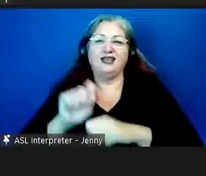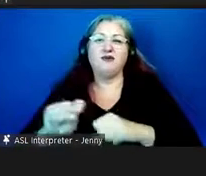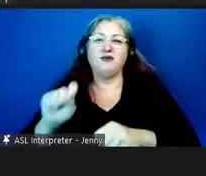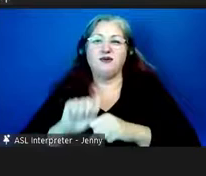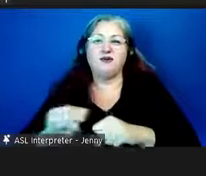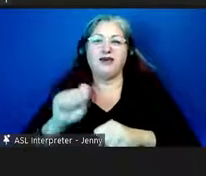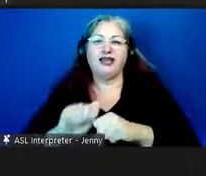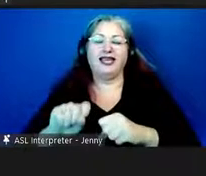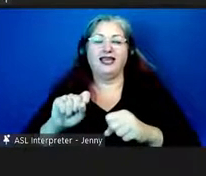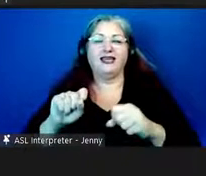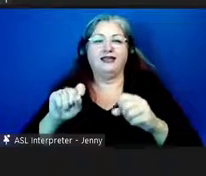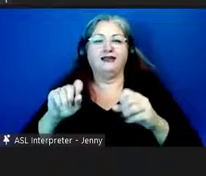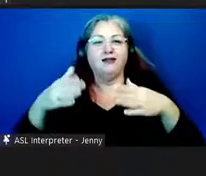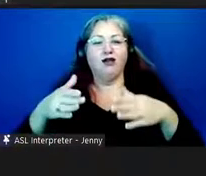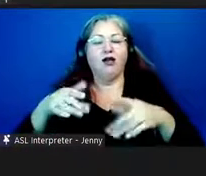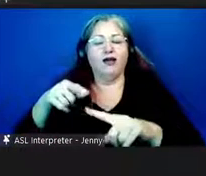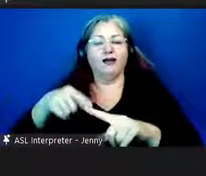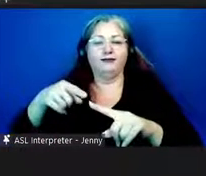our